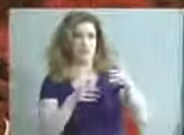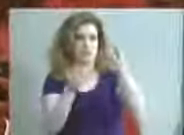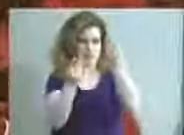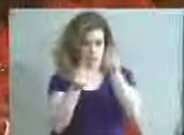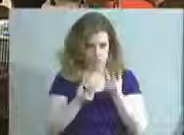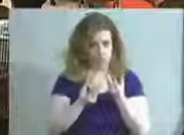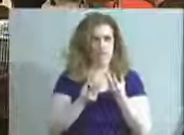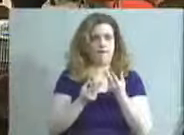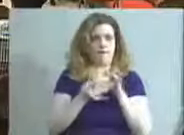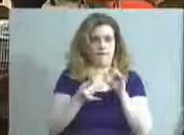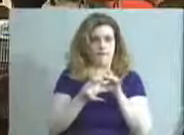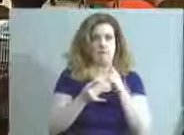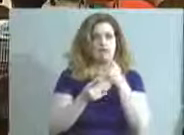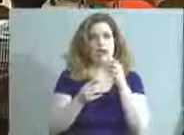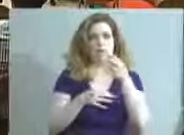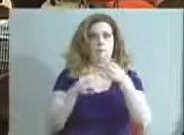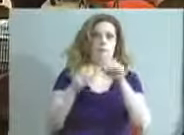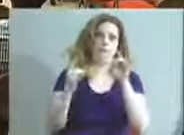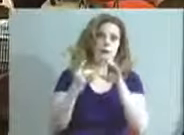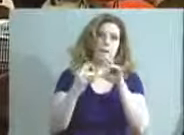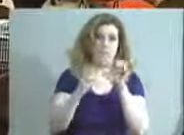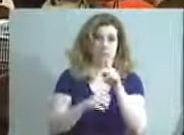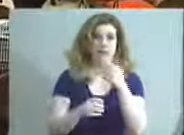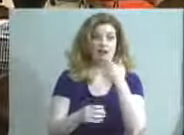you with a response. Thank you for coming tonight.